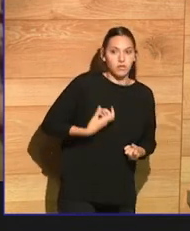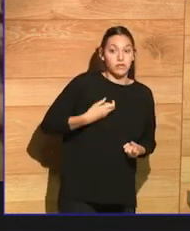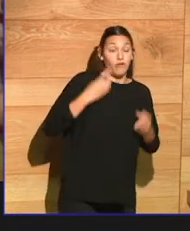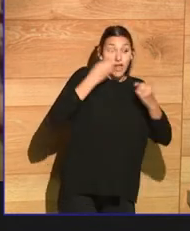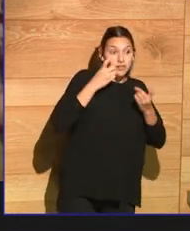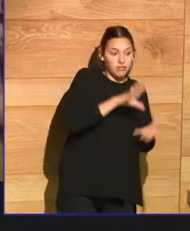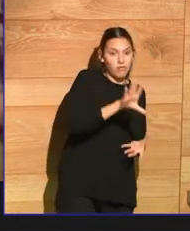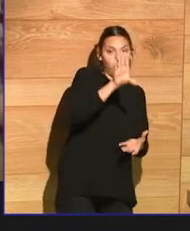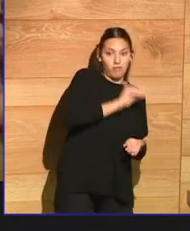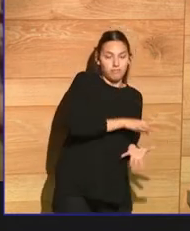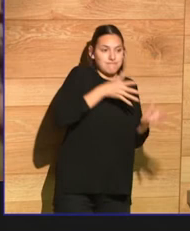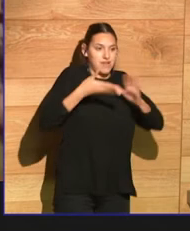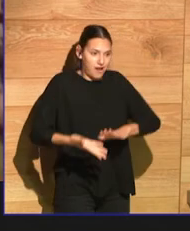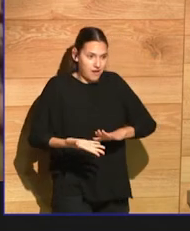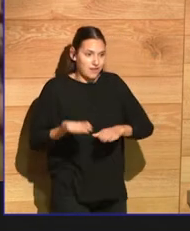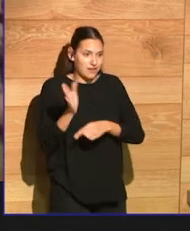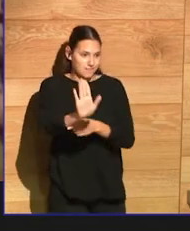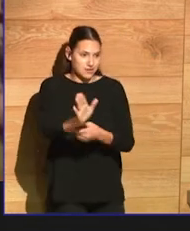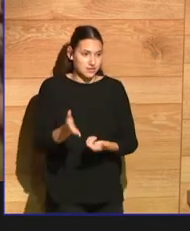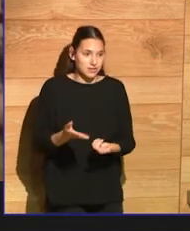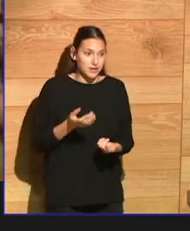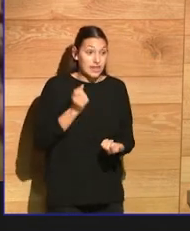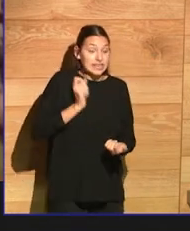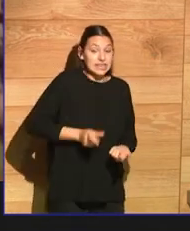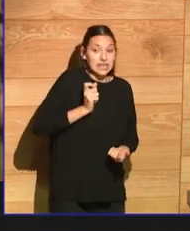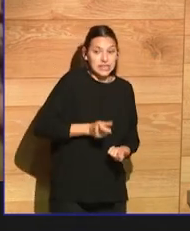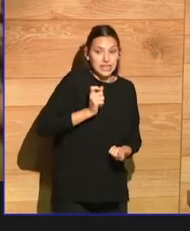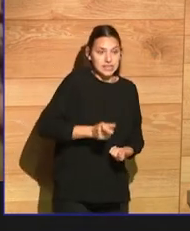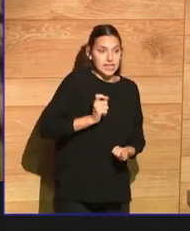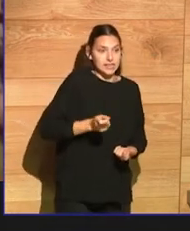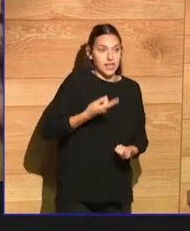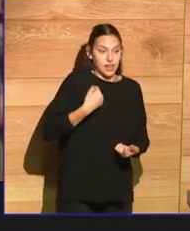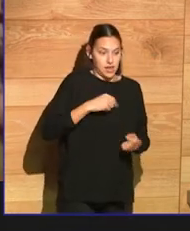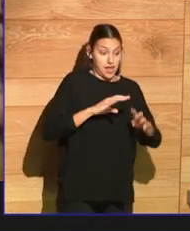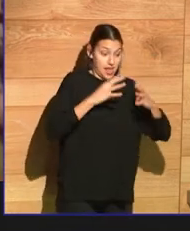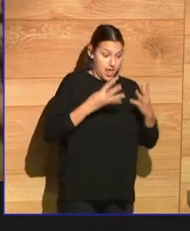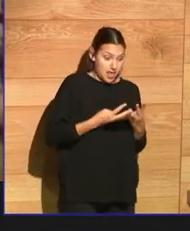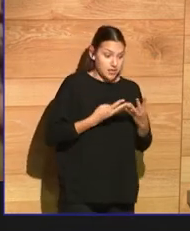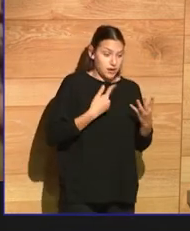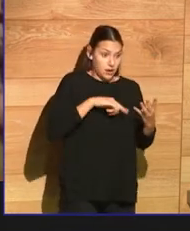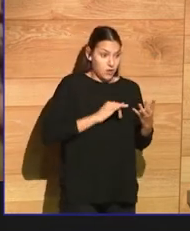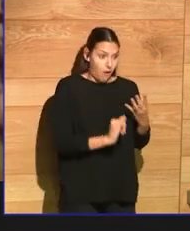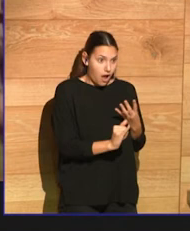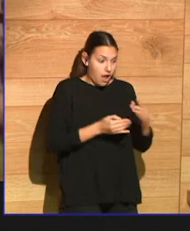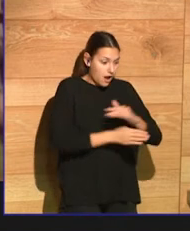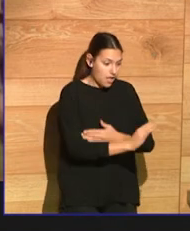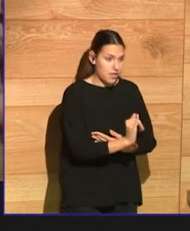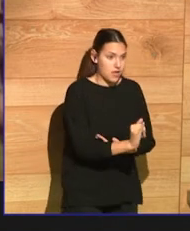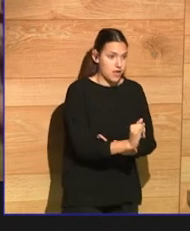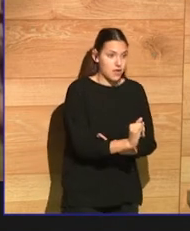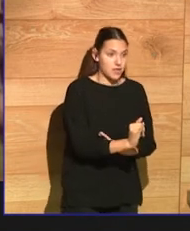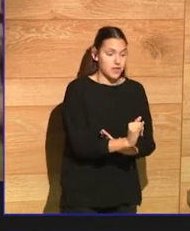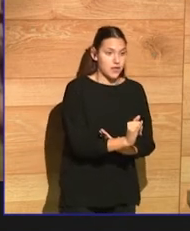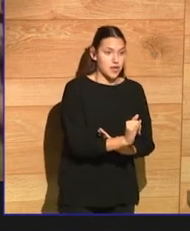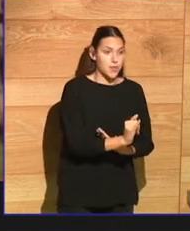and more, since the internet became so prevalent, people have really begun to question what